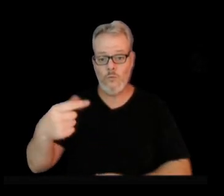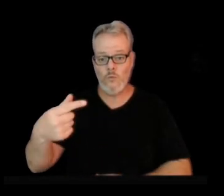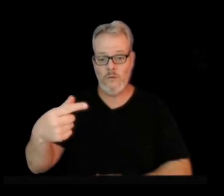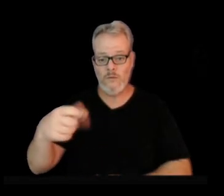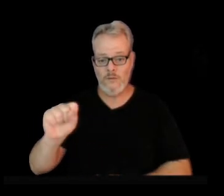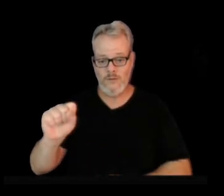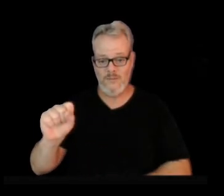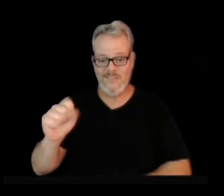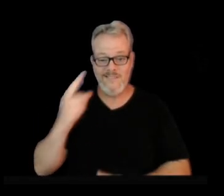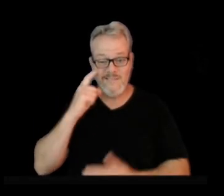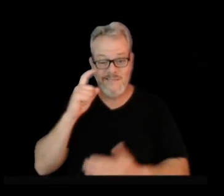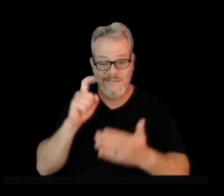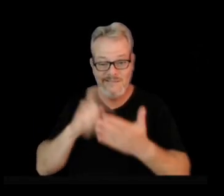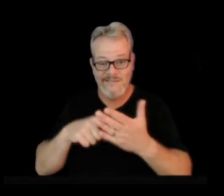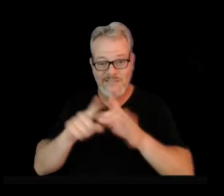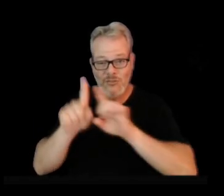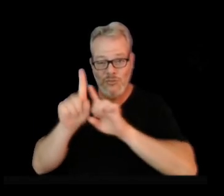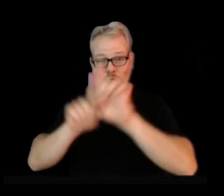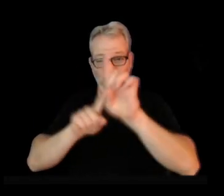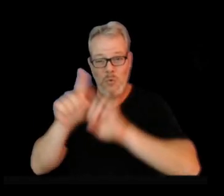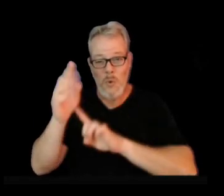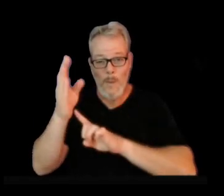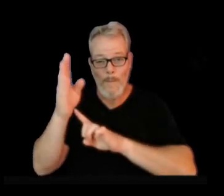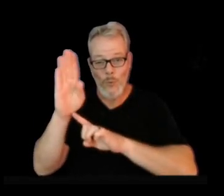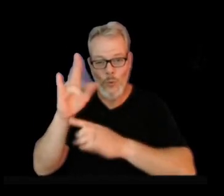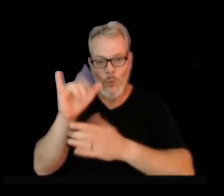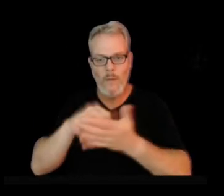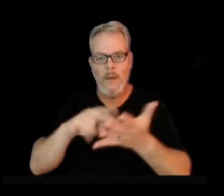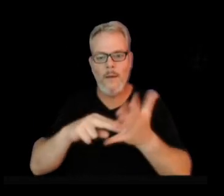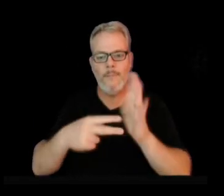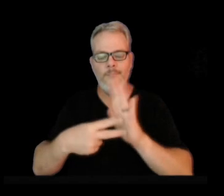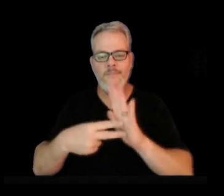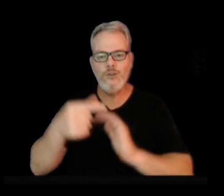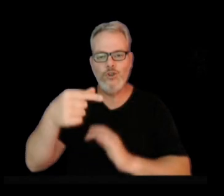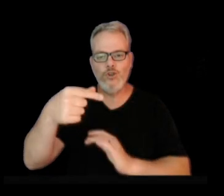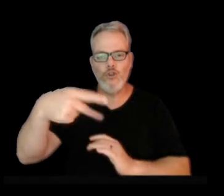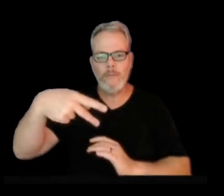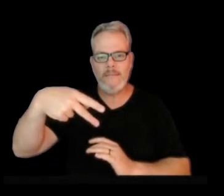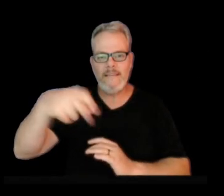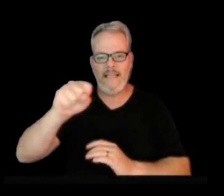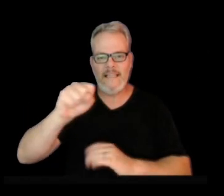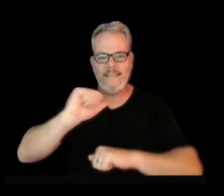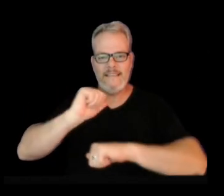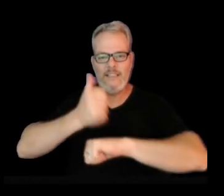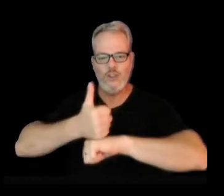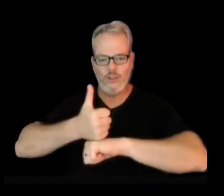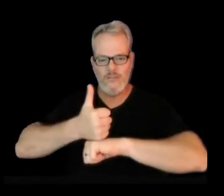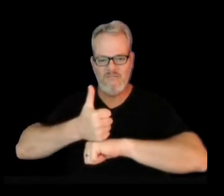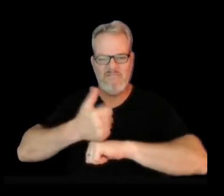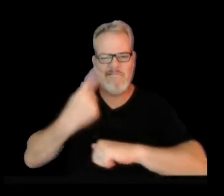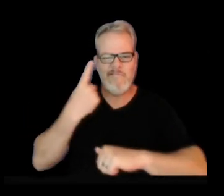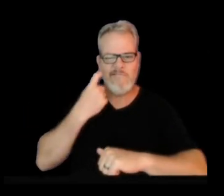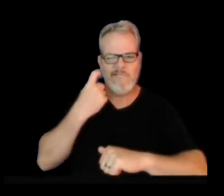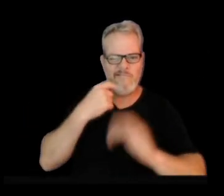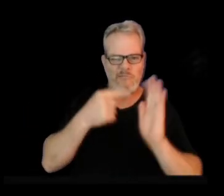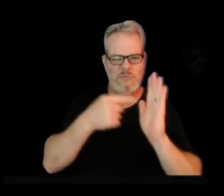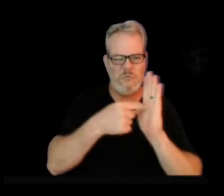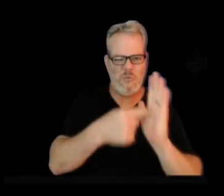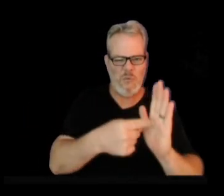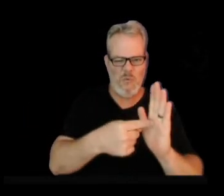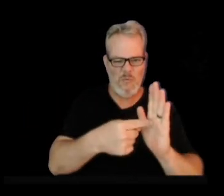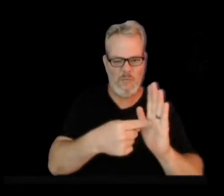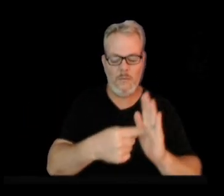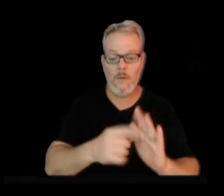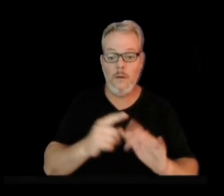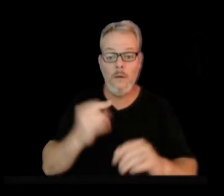blue stars indicate these GPS stations, this is the one we just showed you at Makai Makaukui. But